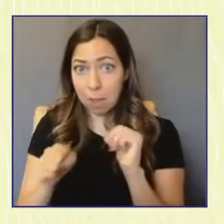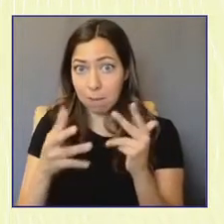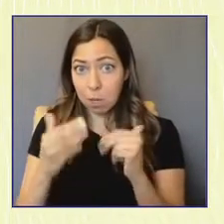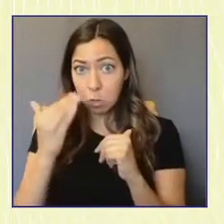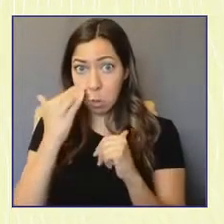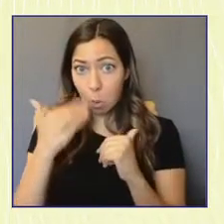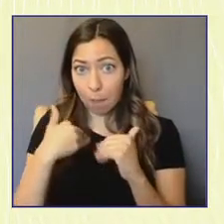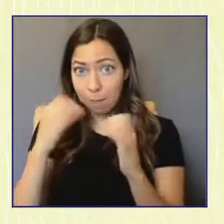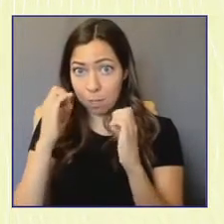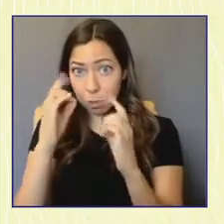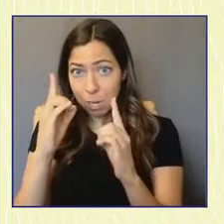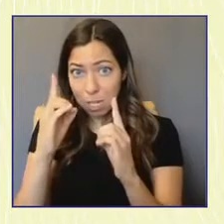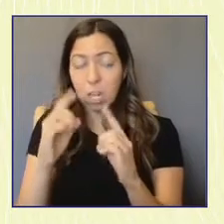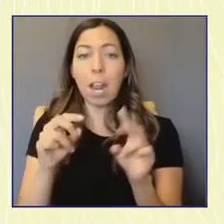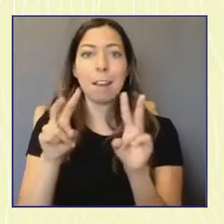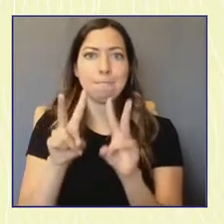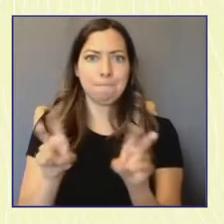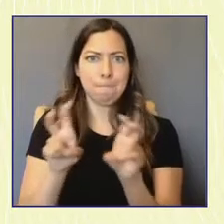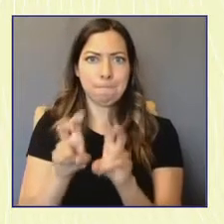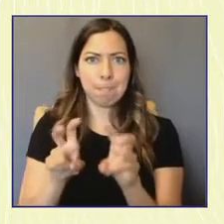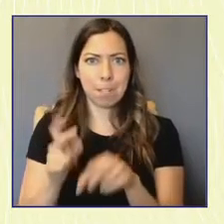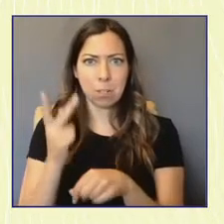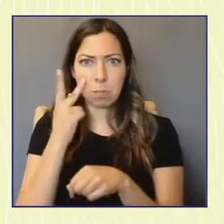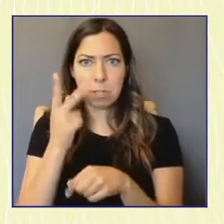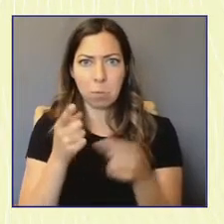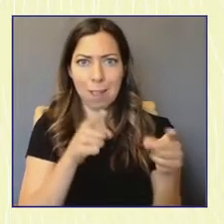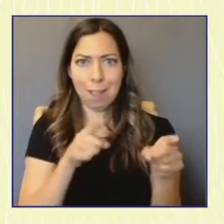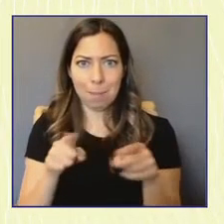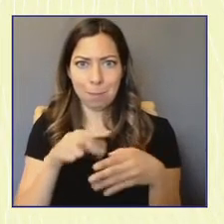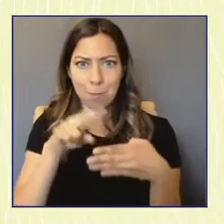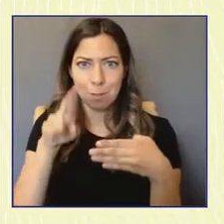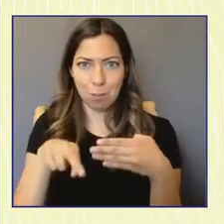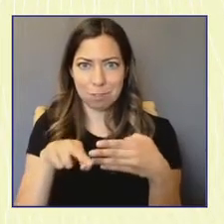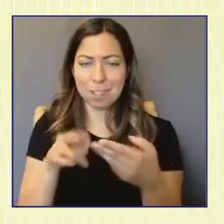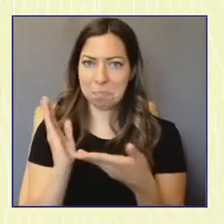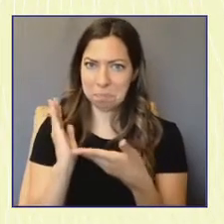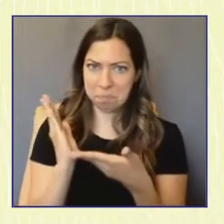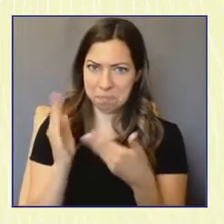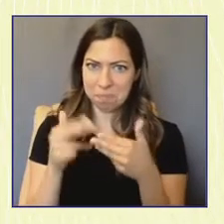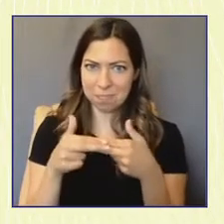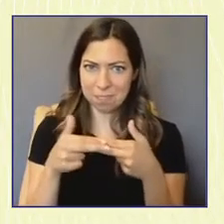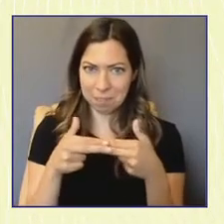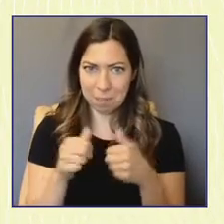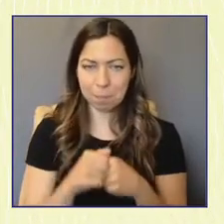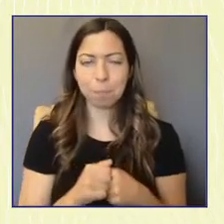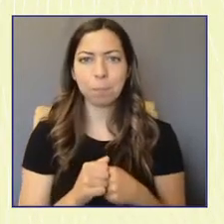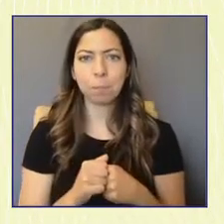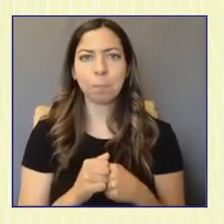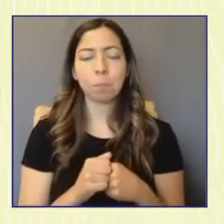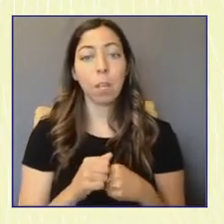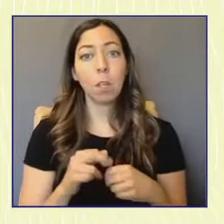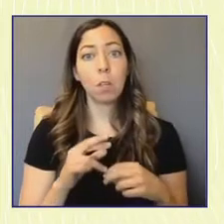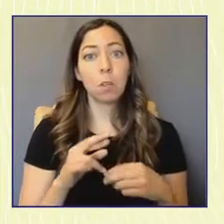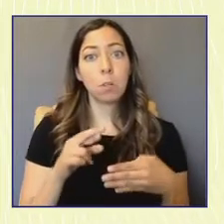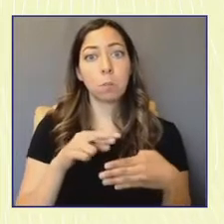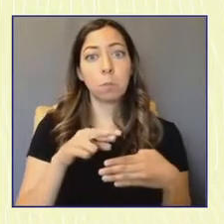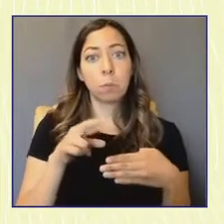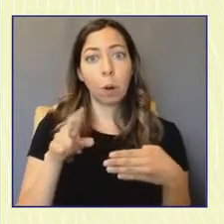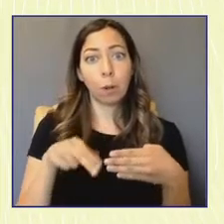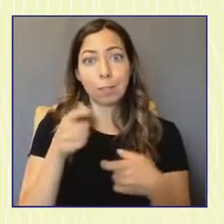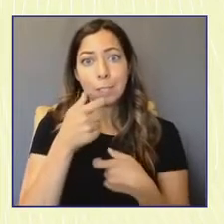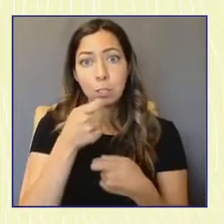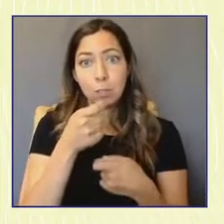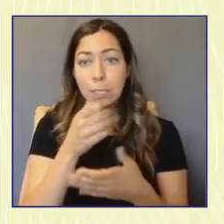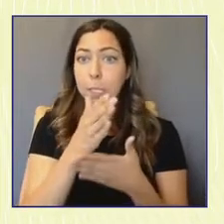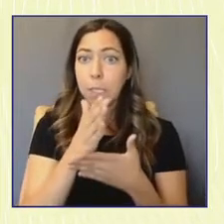patterns and what groupings are emerging from this that you can see on the slide. And there are some young people who are enjoying a lot of access